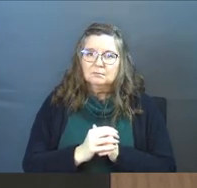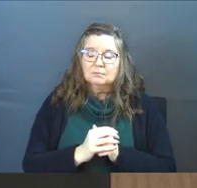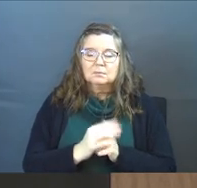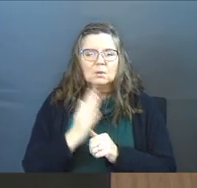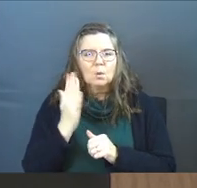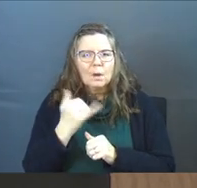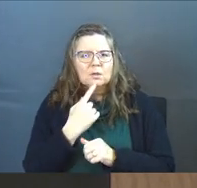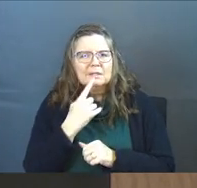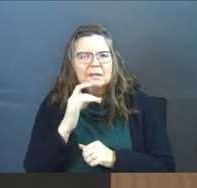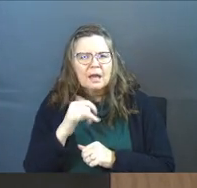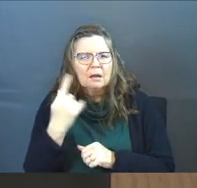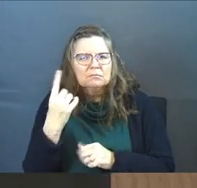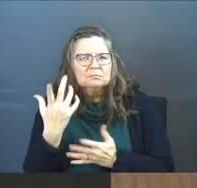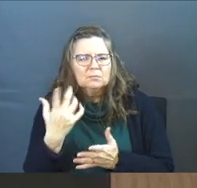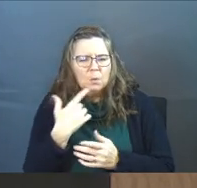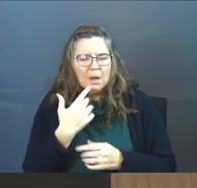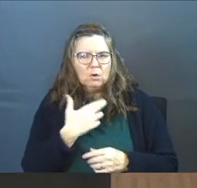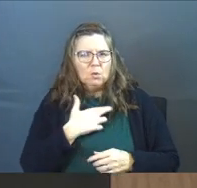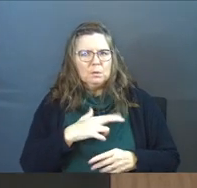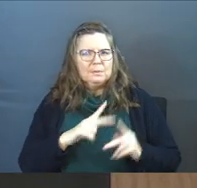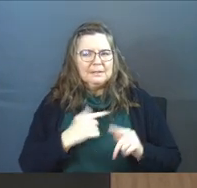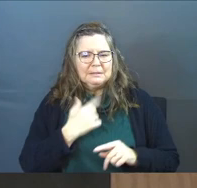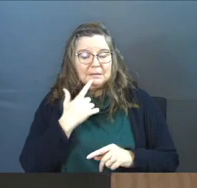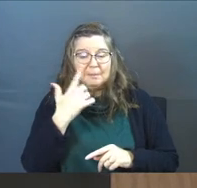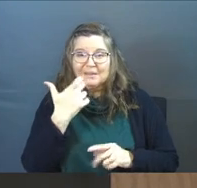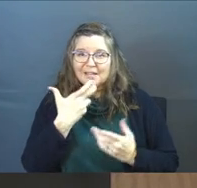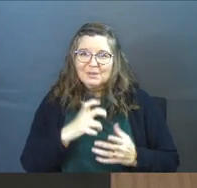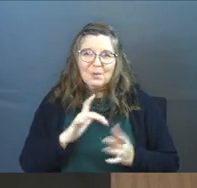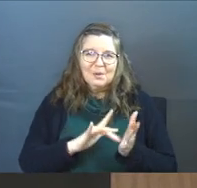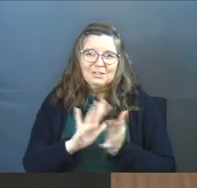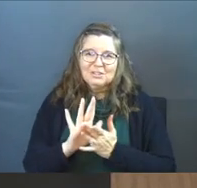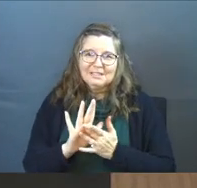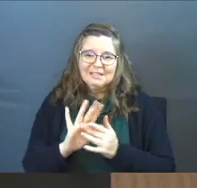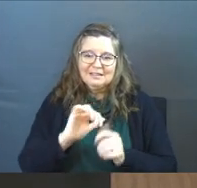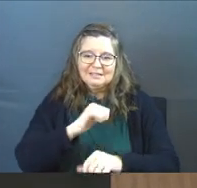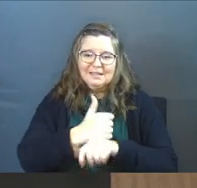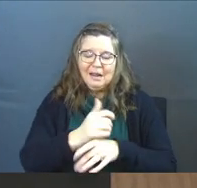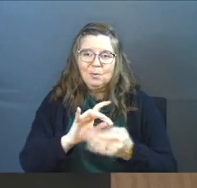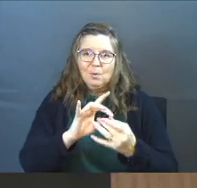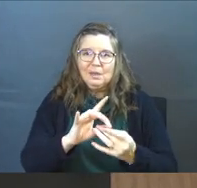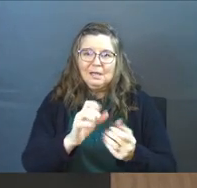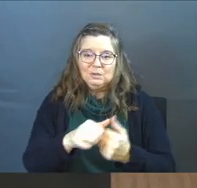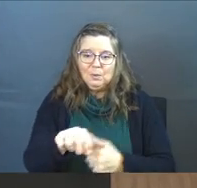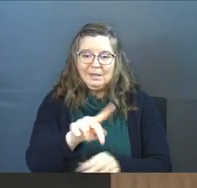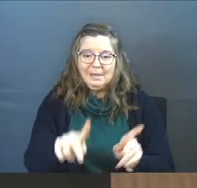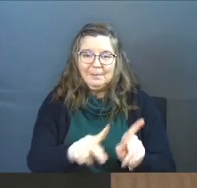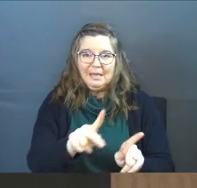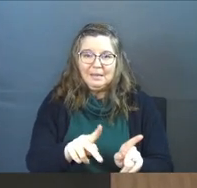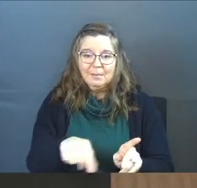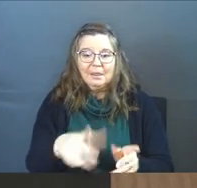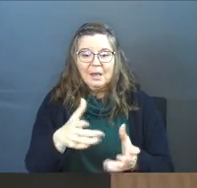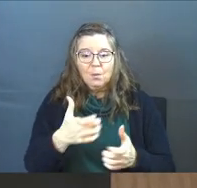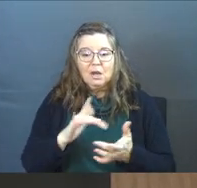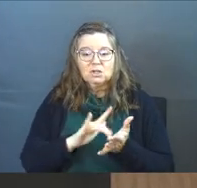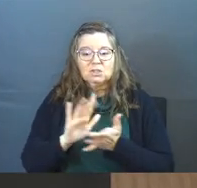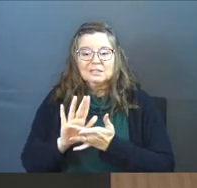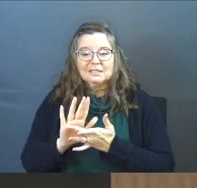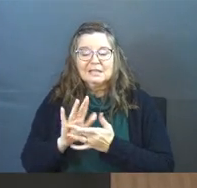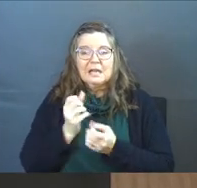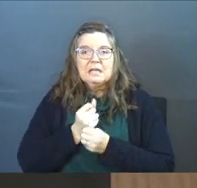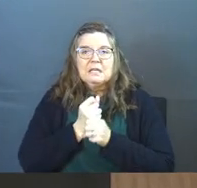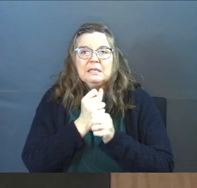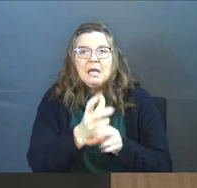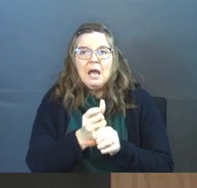And why do they say that? Because they don't want Jesus forming a relationship with these folks. They want Jesus